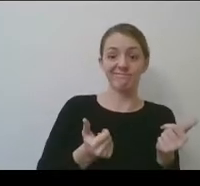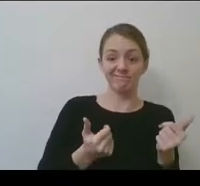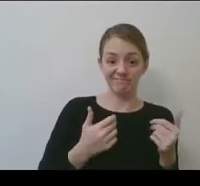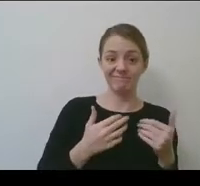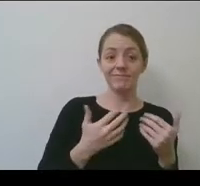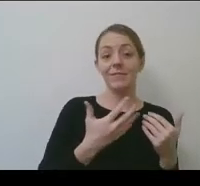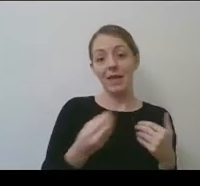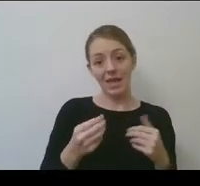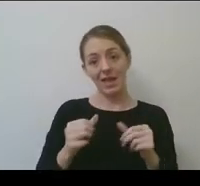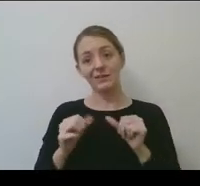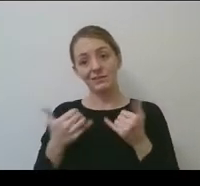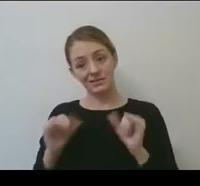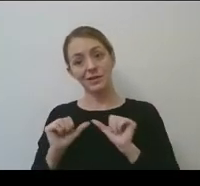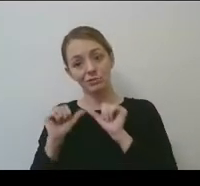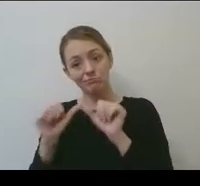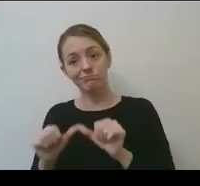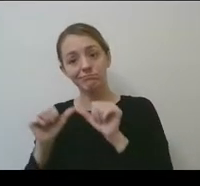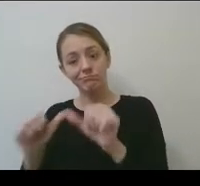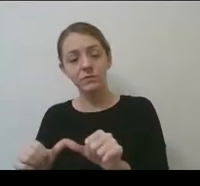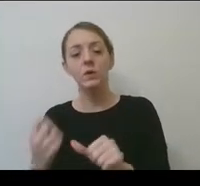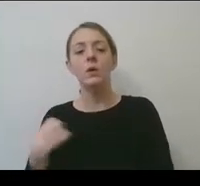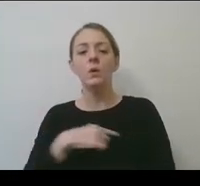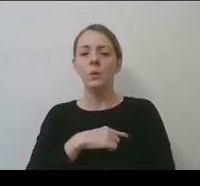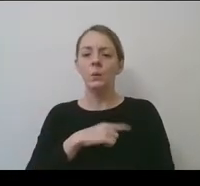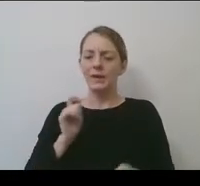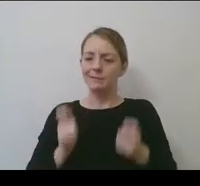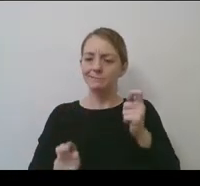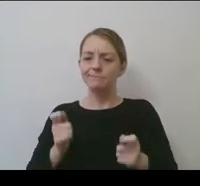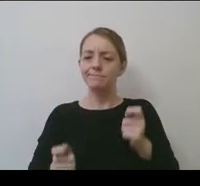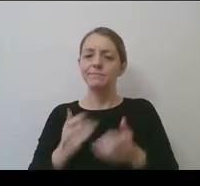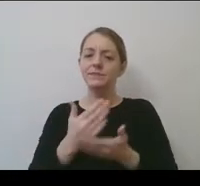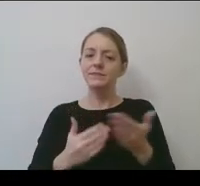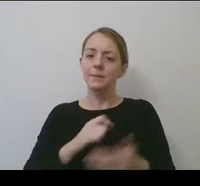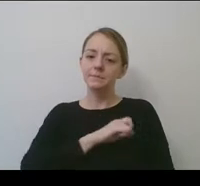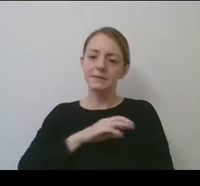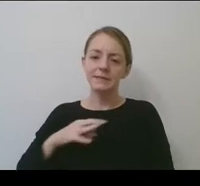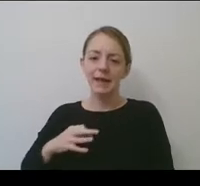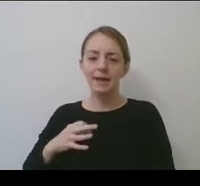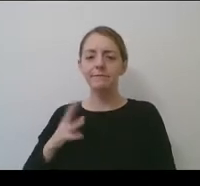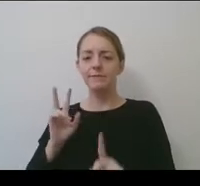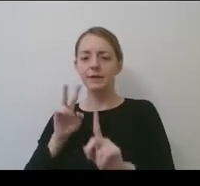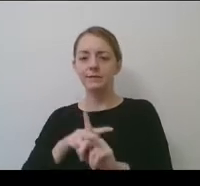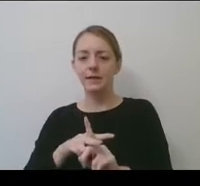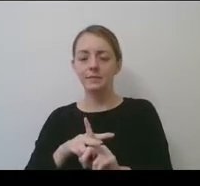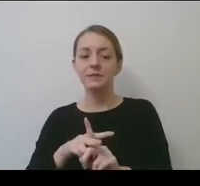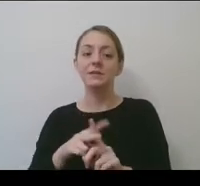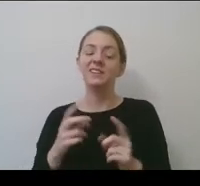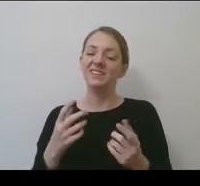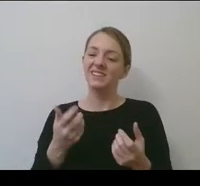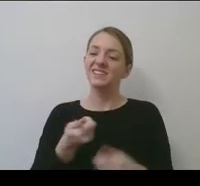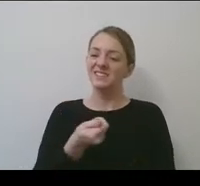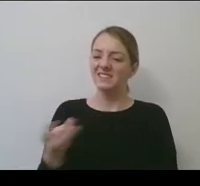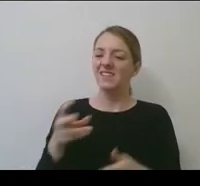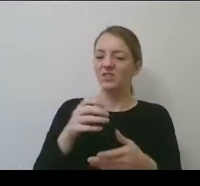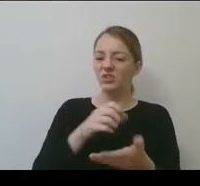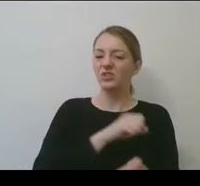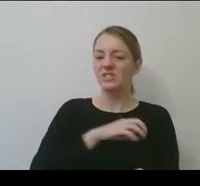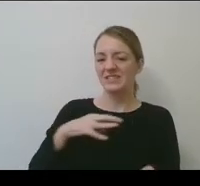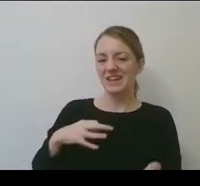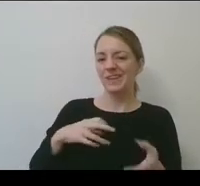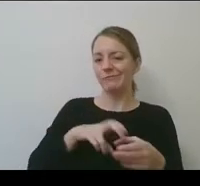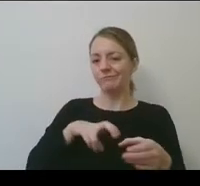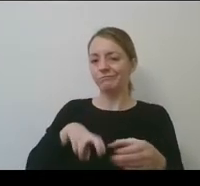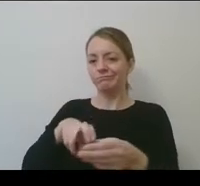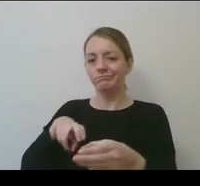that is to make some staffing adjustments and assignments. We certainly didn't, we're like everybody. We've lost a number of staff members. And so we've had to be really